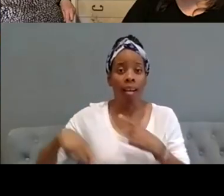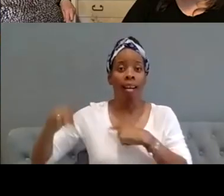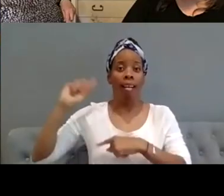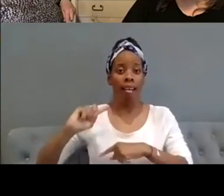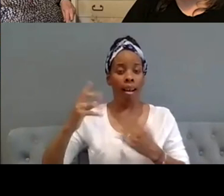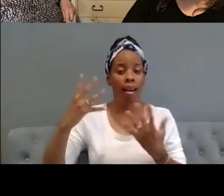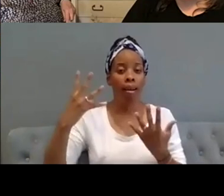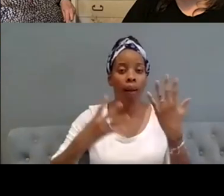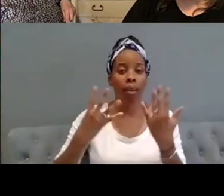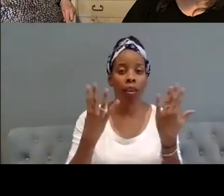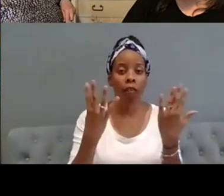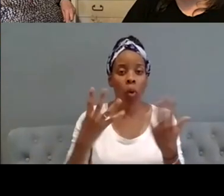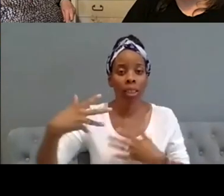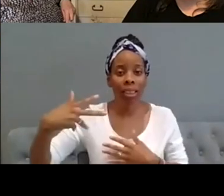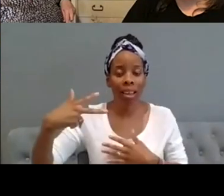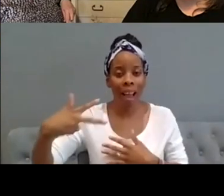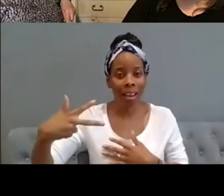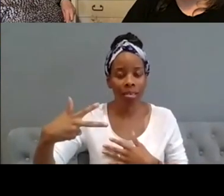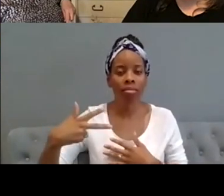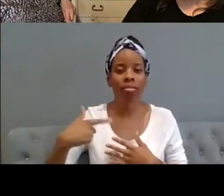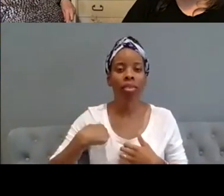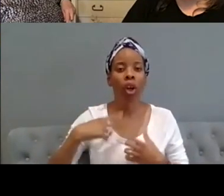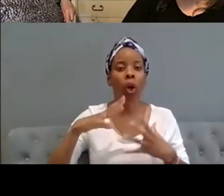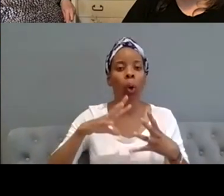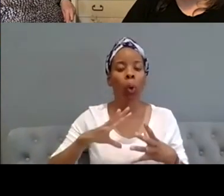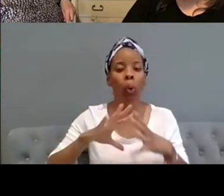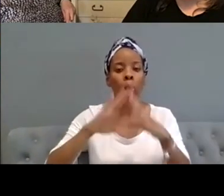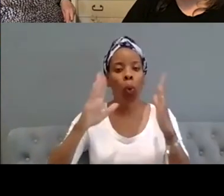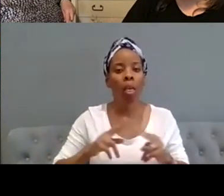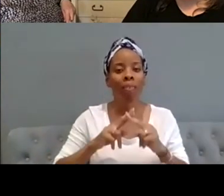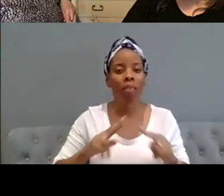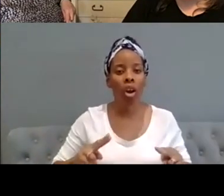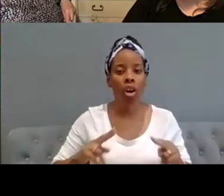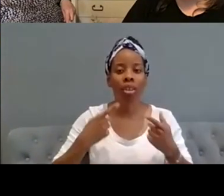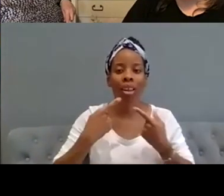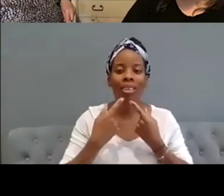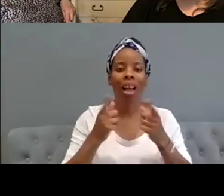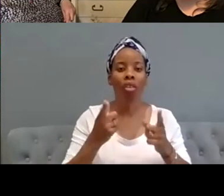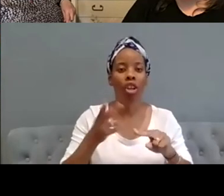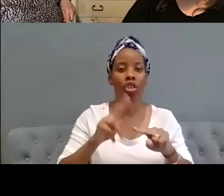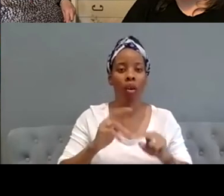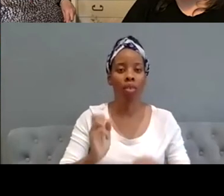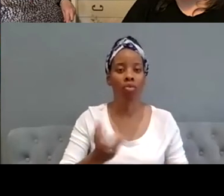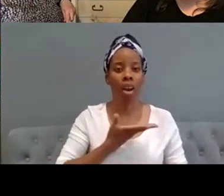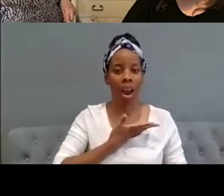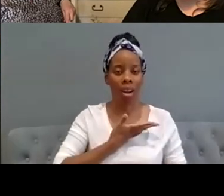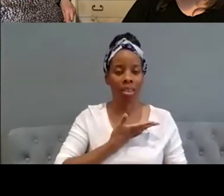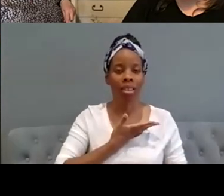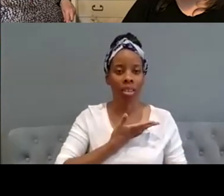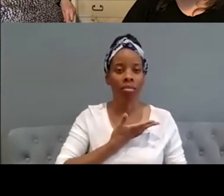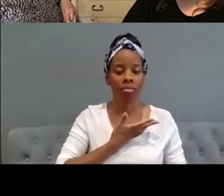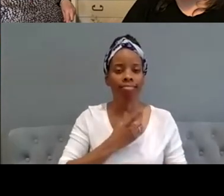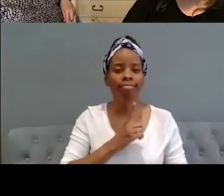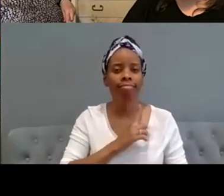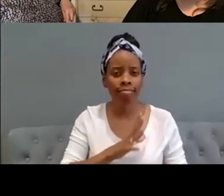universal declaration of rights and um you know the the idea of uh everyone having